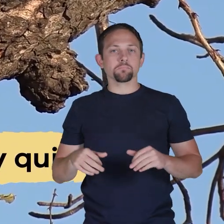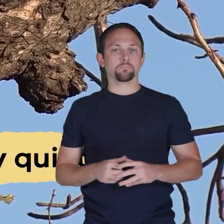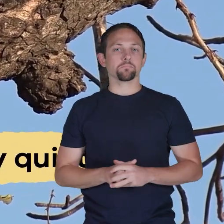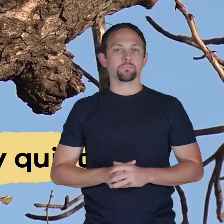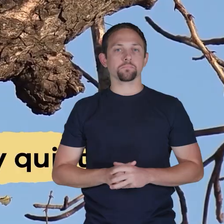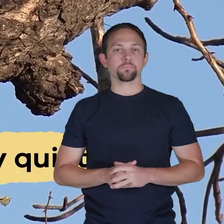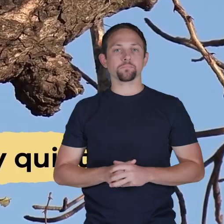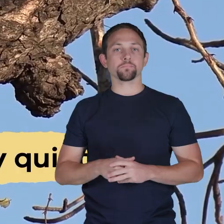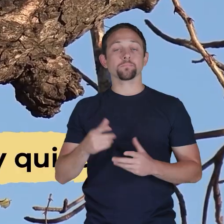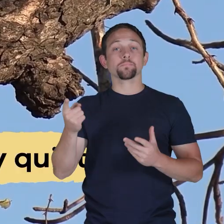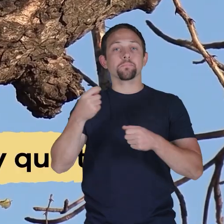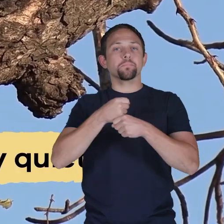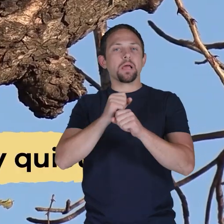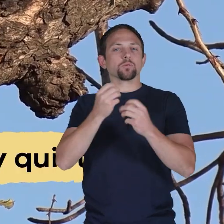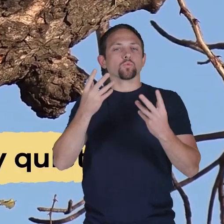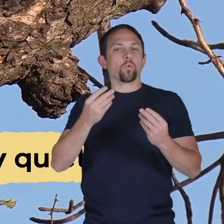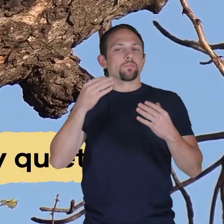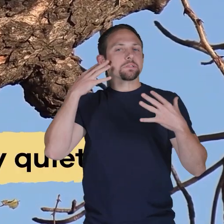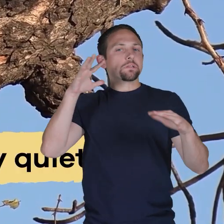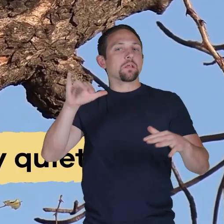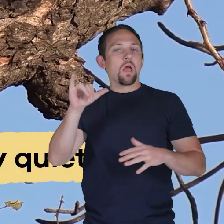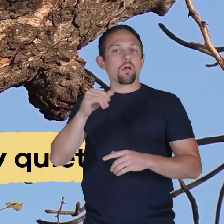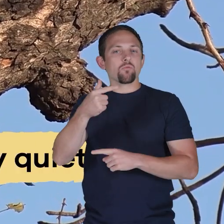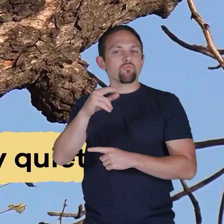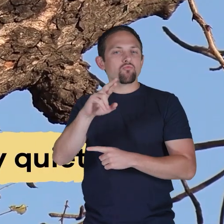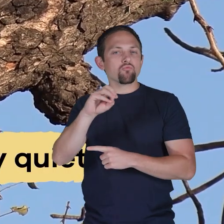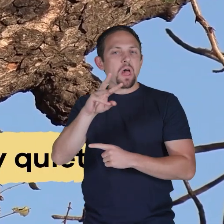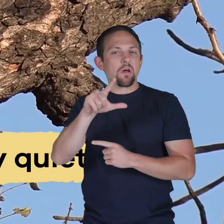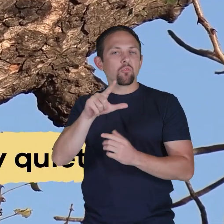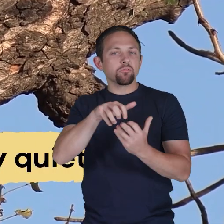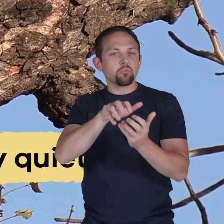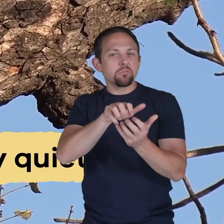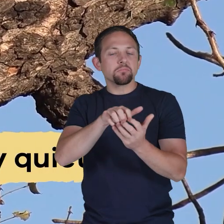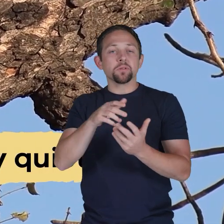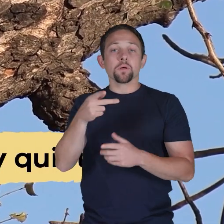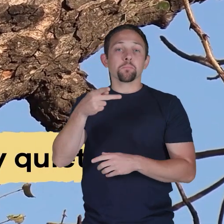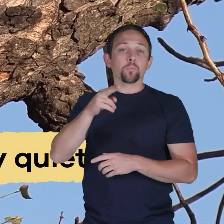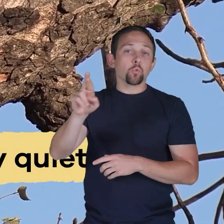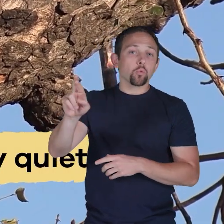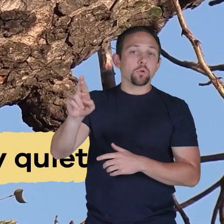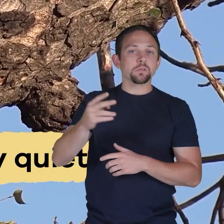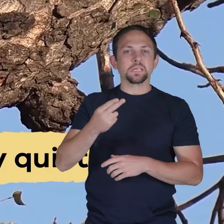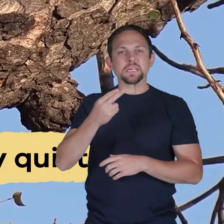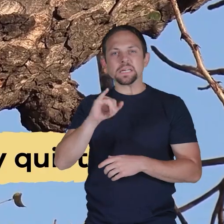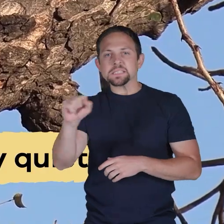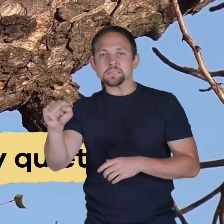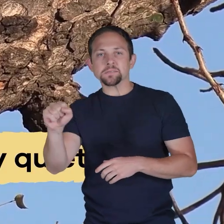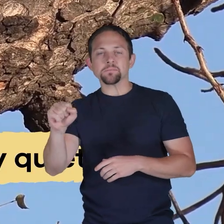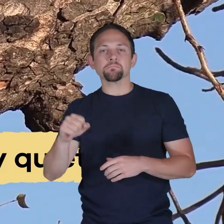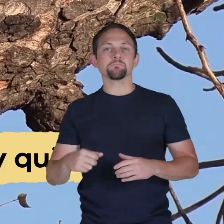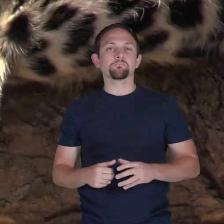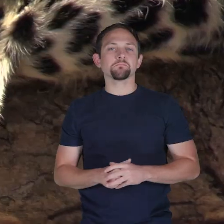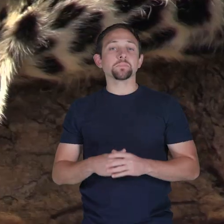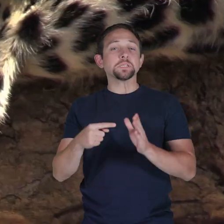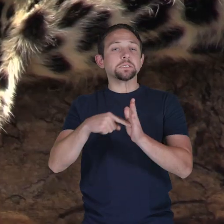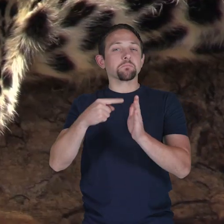very quiet they make soft sounds like growls purrs and hisses